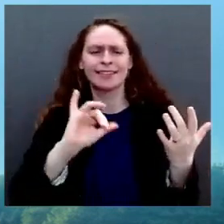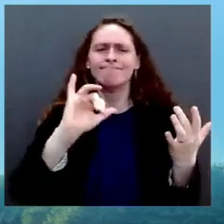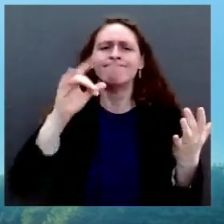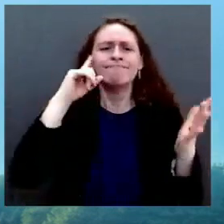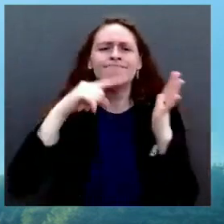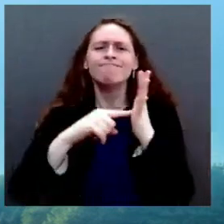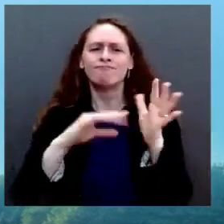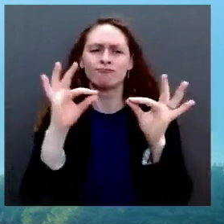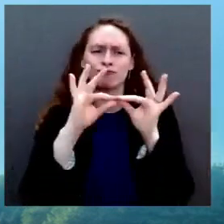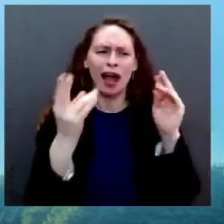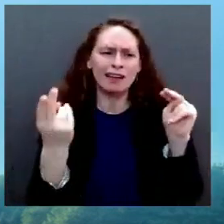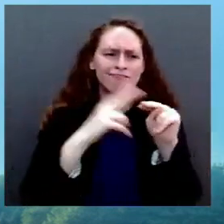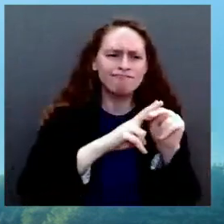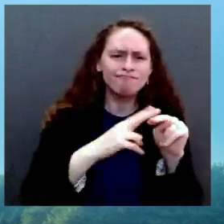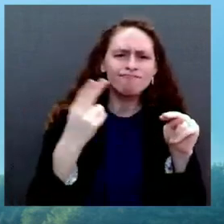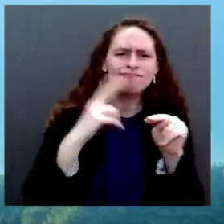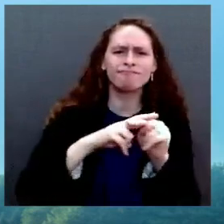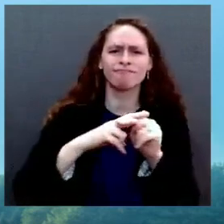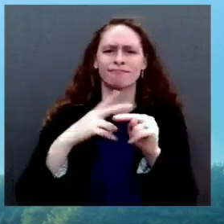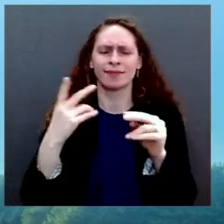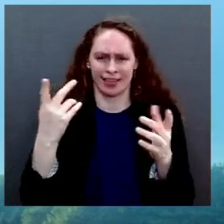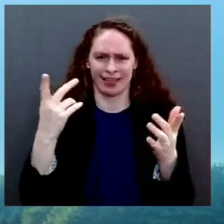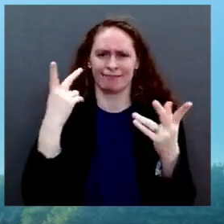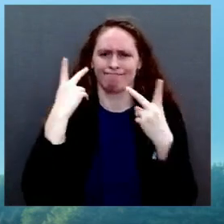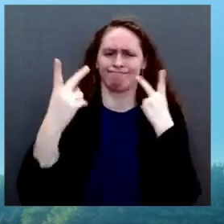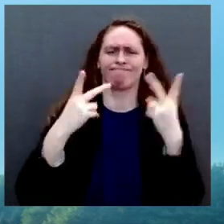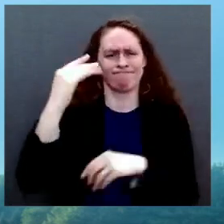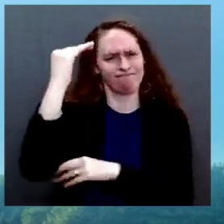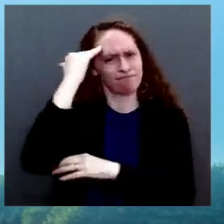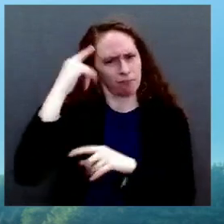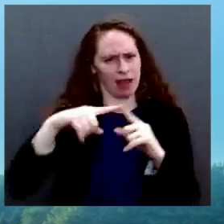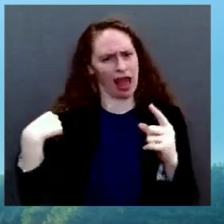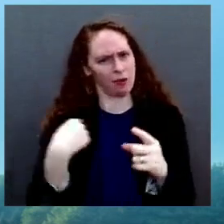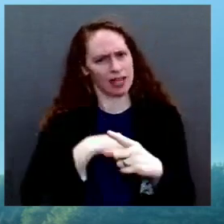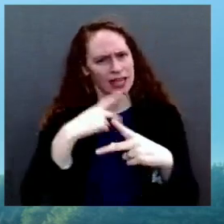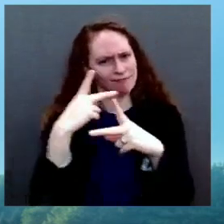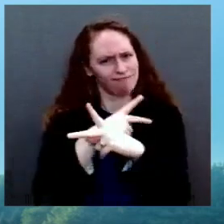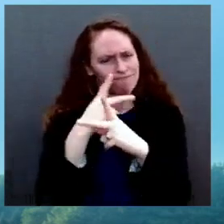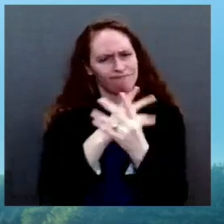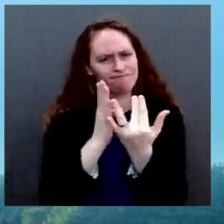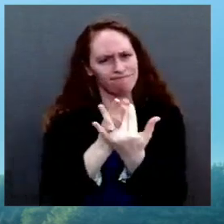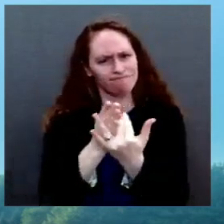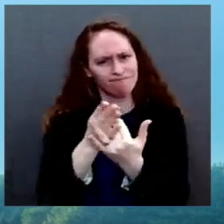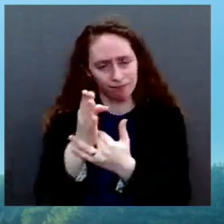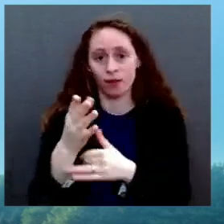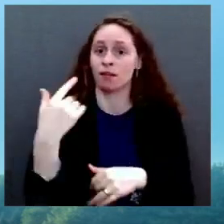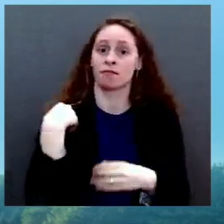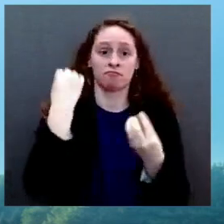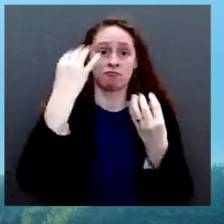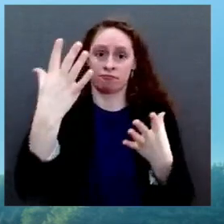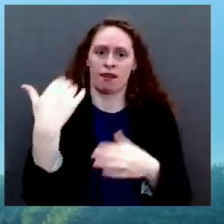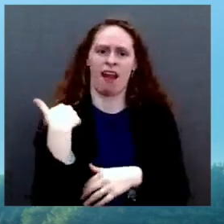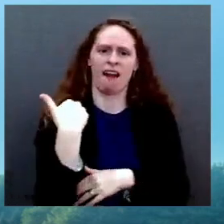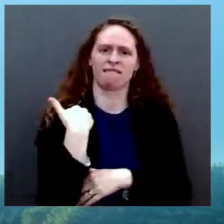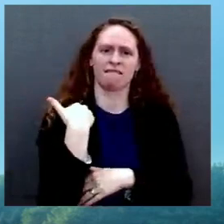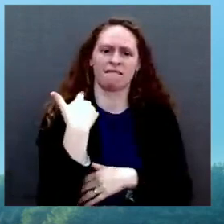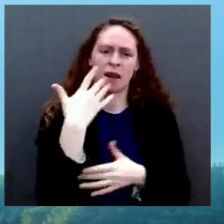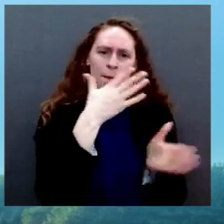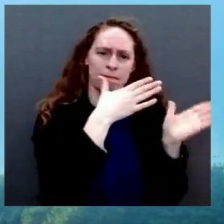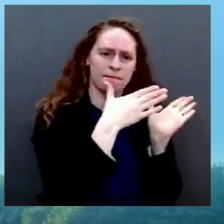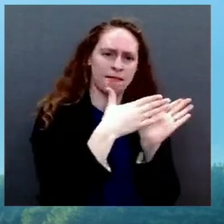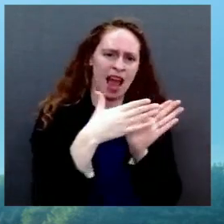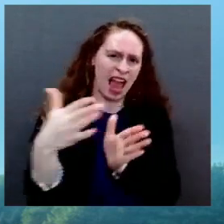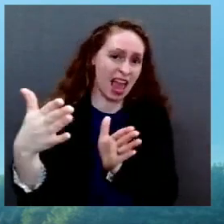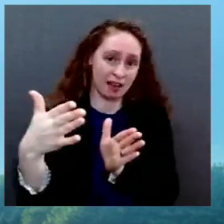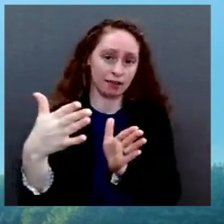a three-part plan to address costs that families are facing. Number one, fix the supply chains. We're going to have another